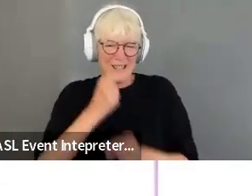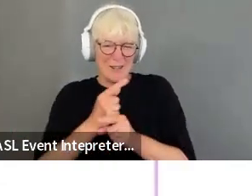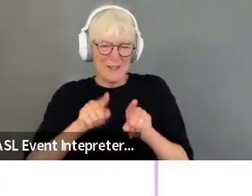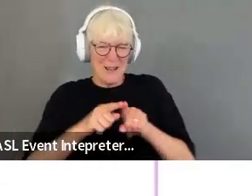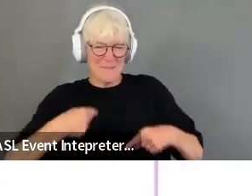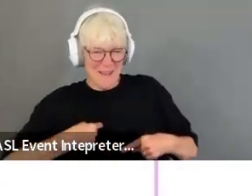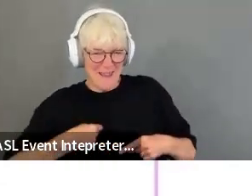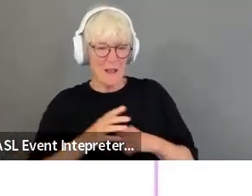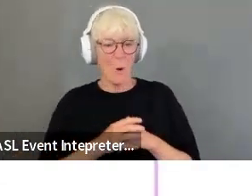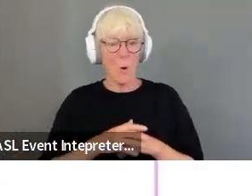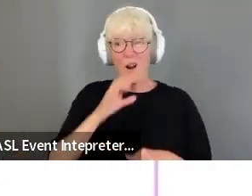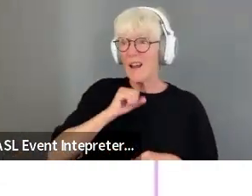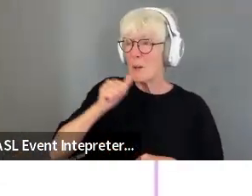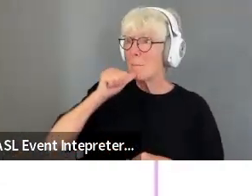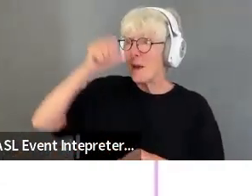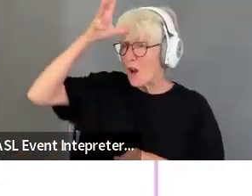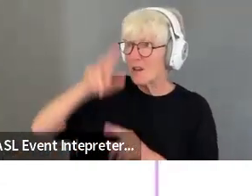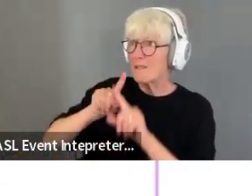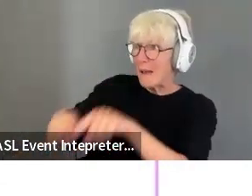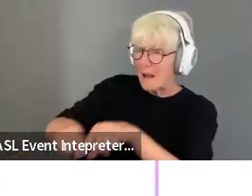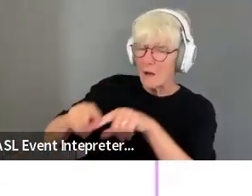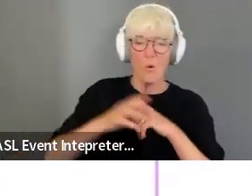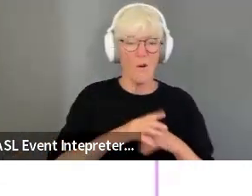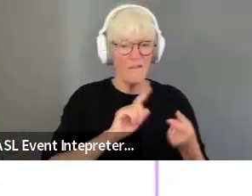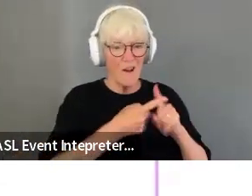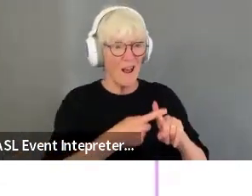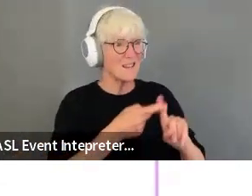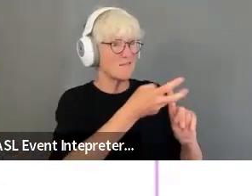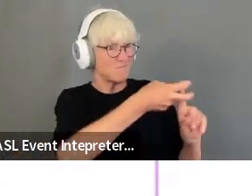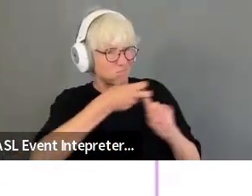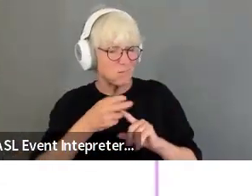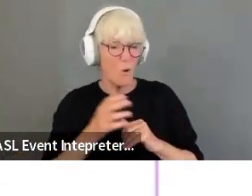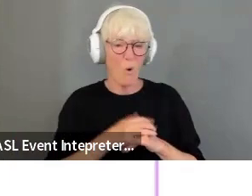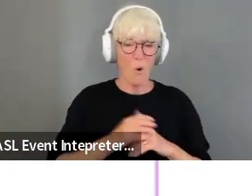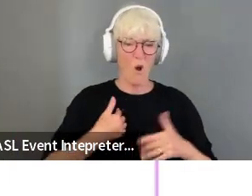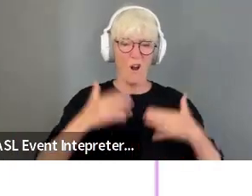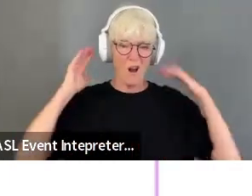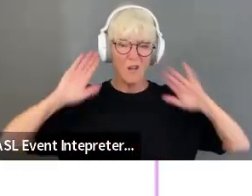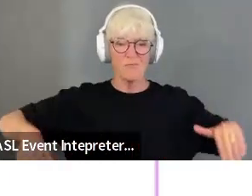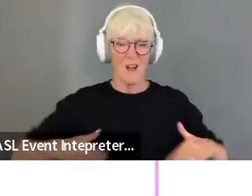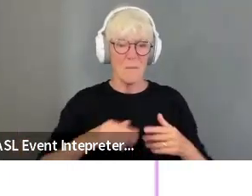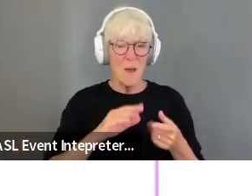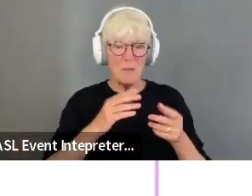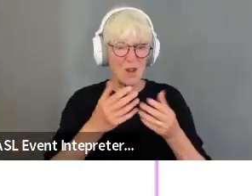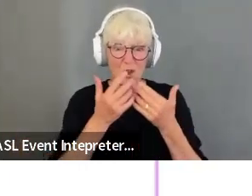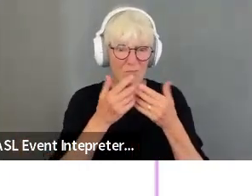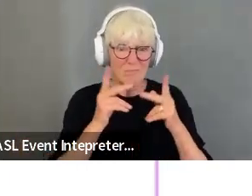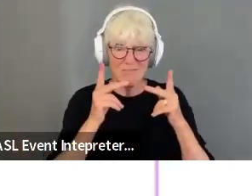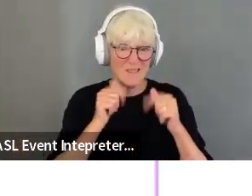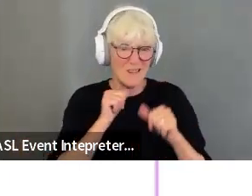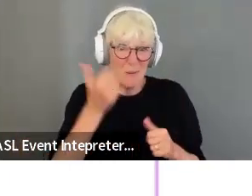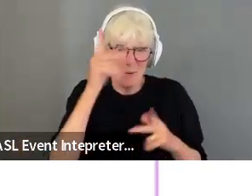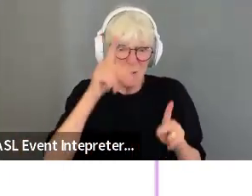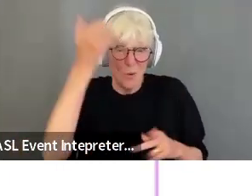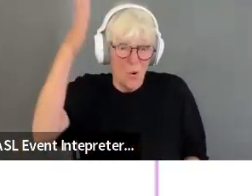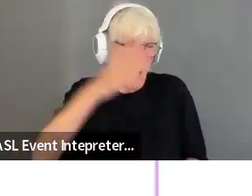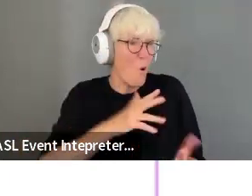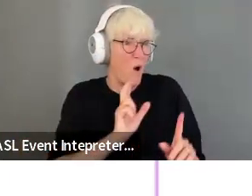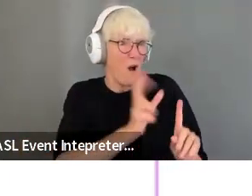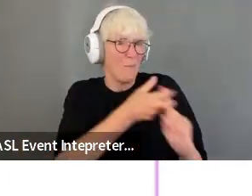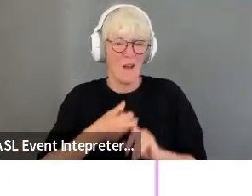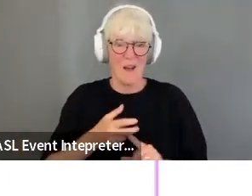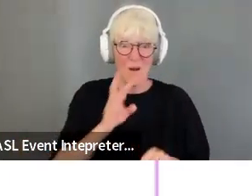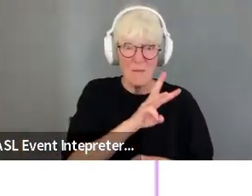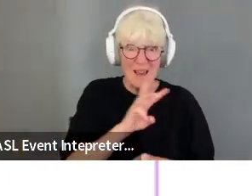relying on aging parents and spouses, coercing friends, taking risks on unvetted strangers from the internet, hiring local home care